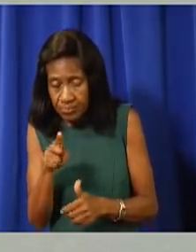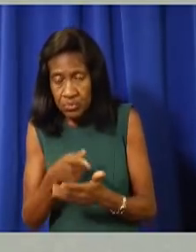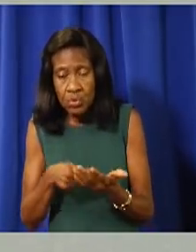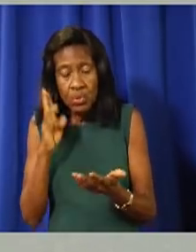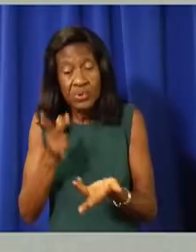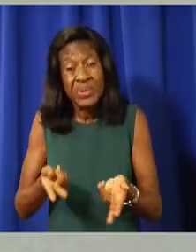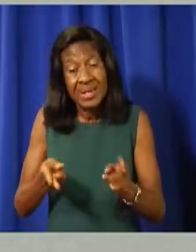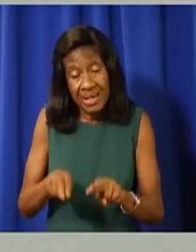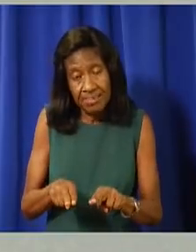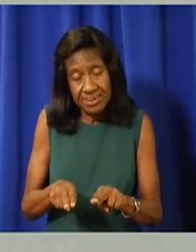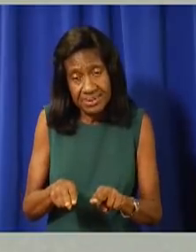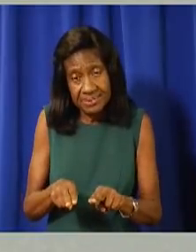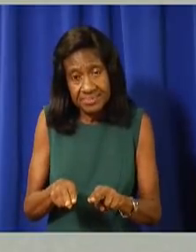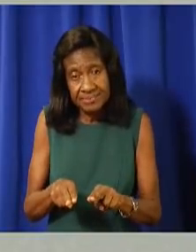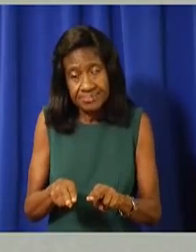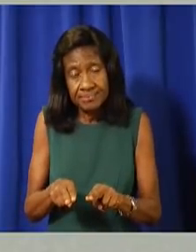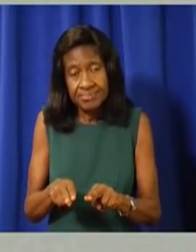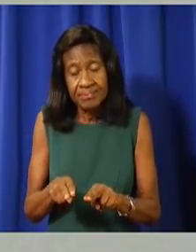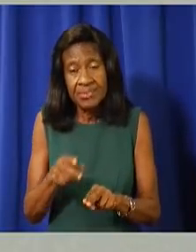Further,